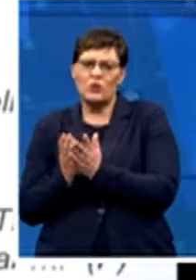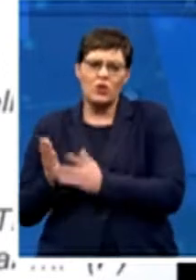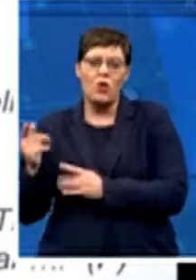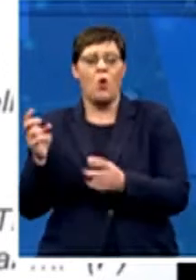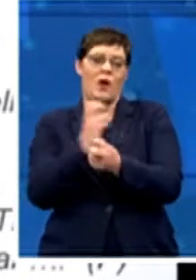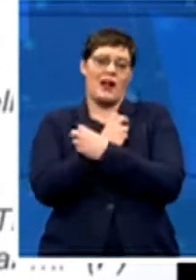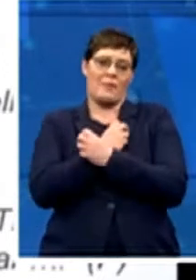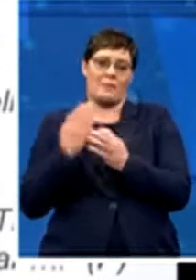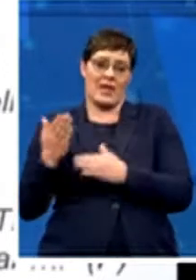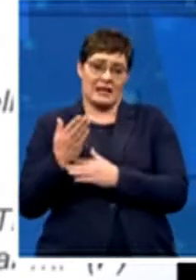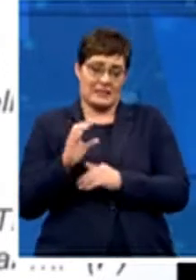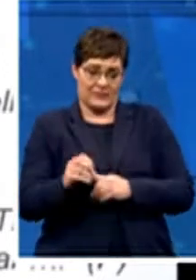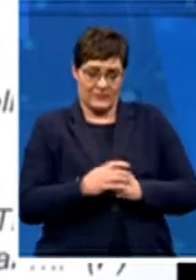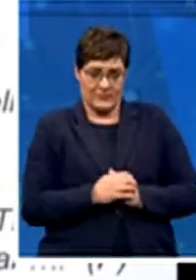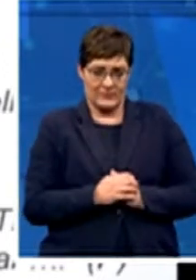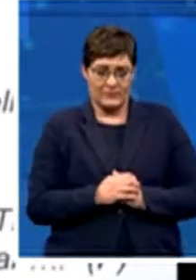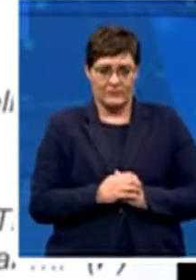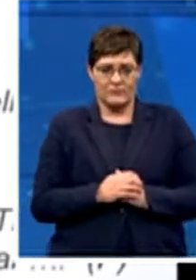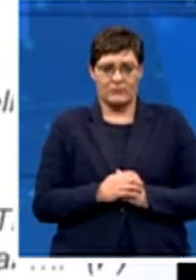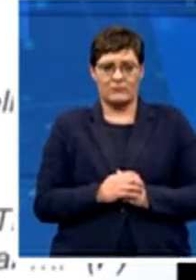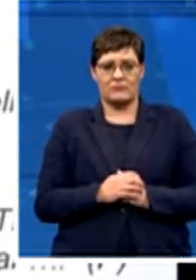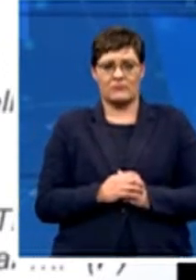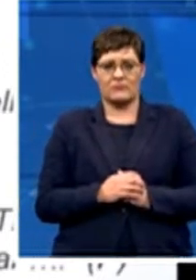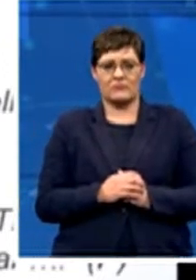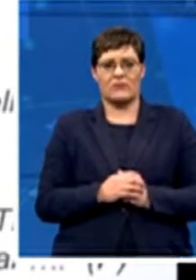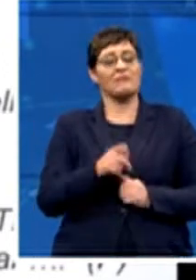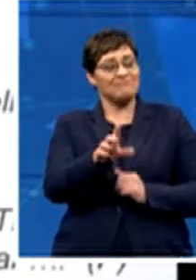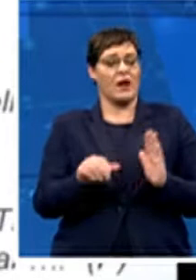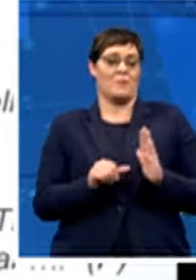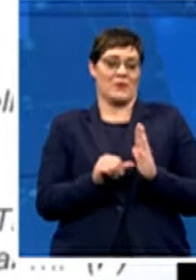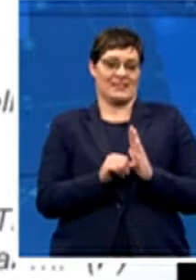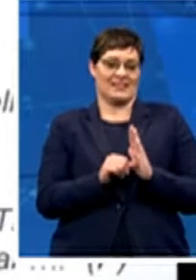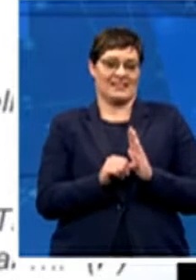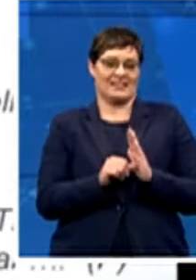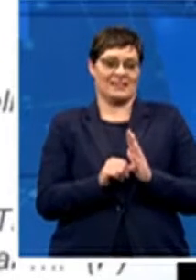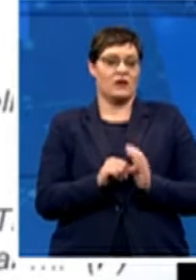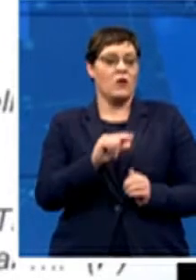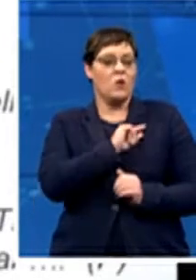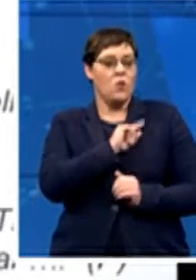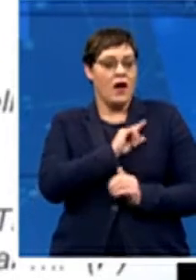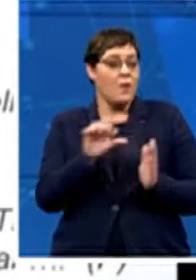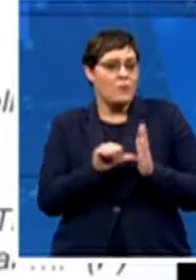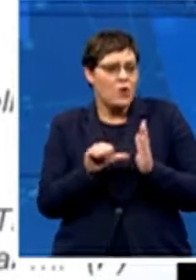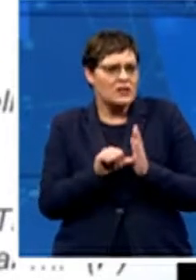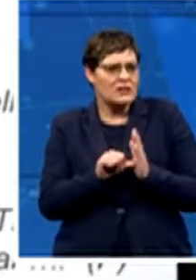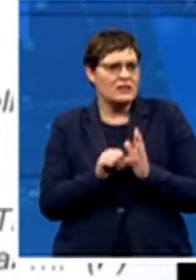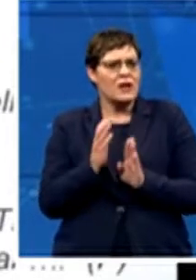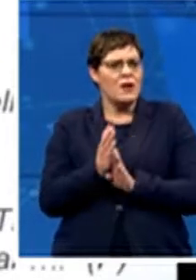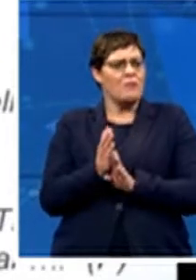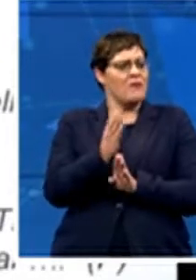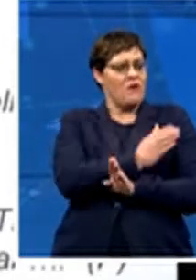And that was really quite important because what was also important in the early exposure was the impact of role models.